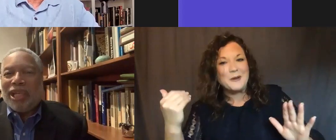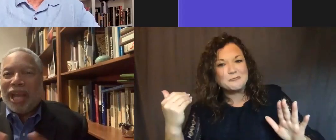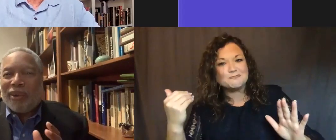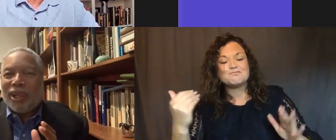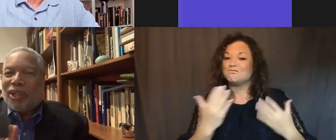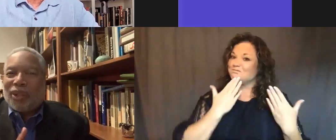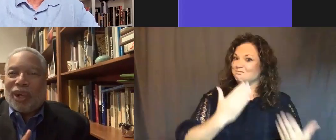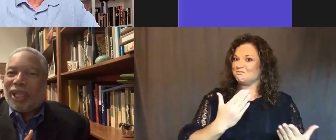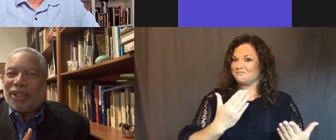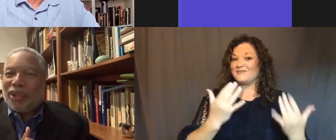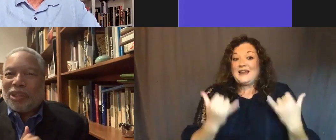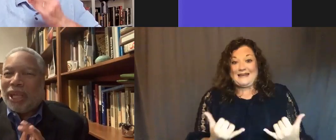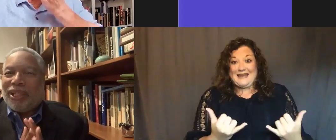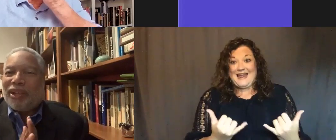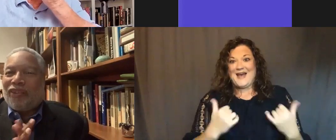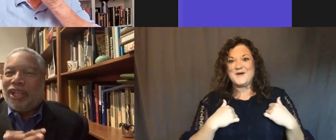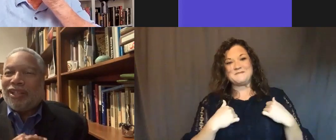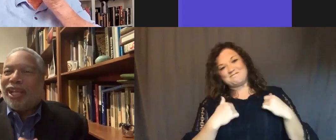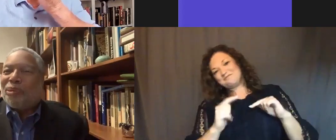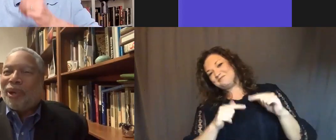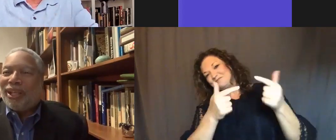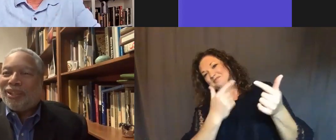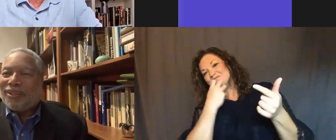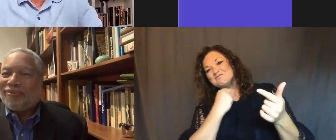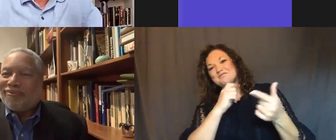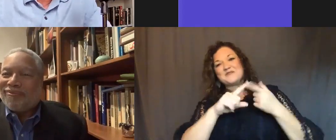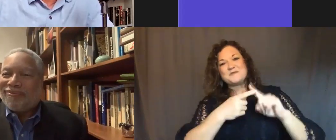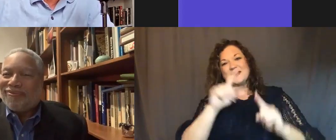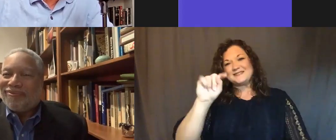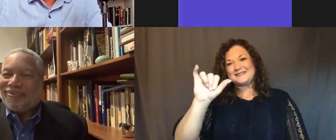And let me now talk and turn to my dear friend, Taylor Branch.